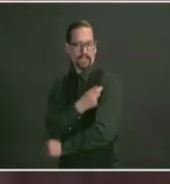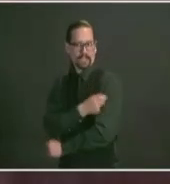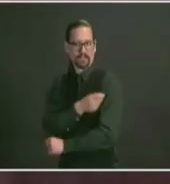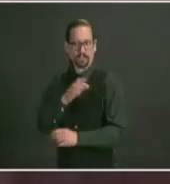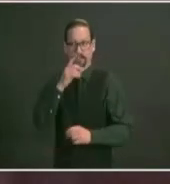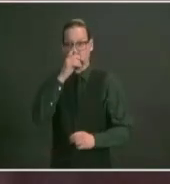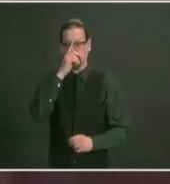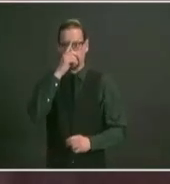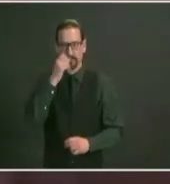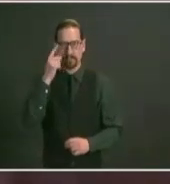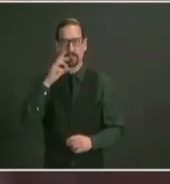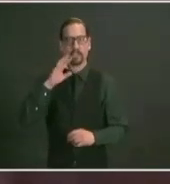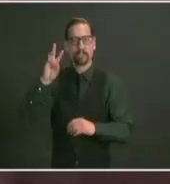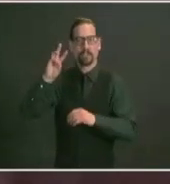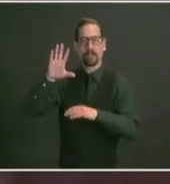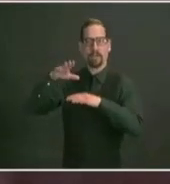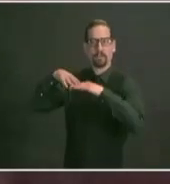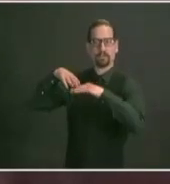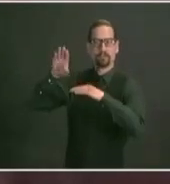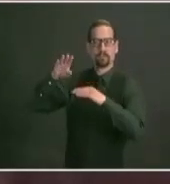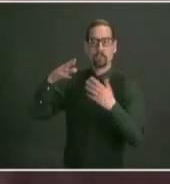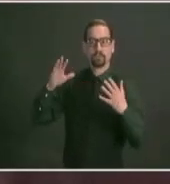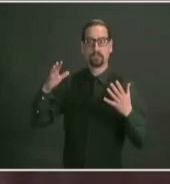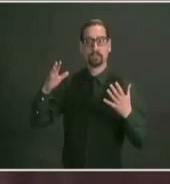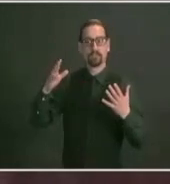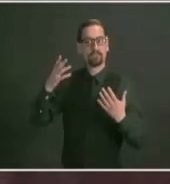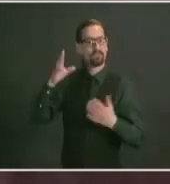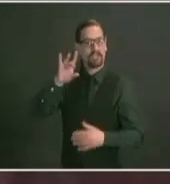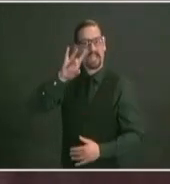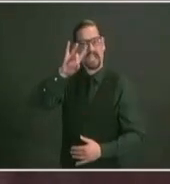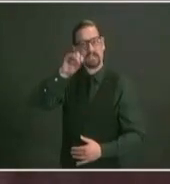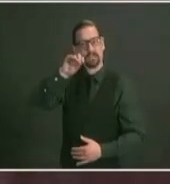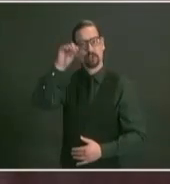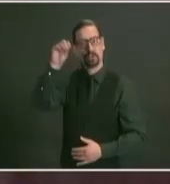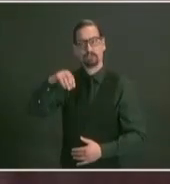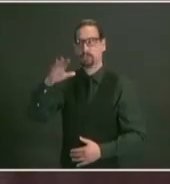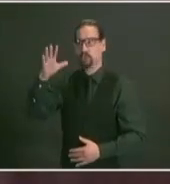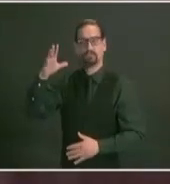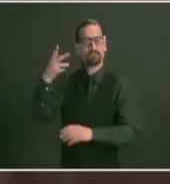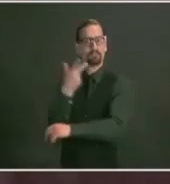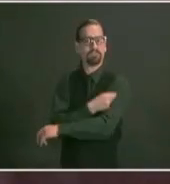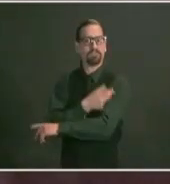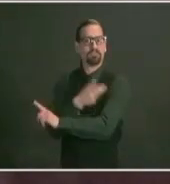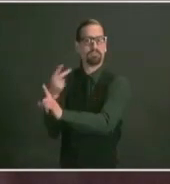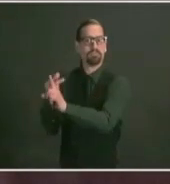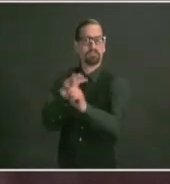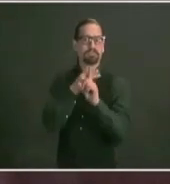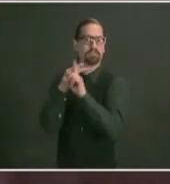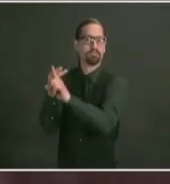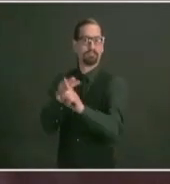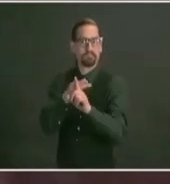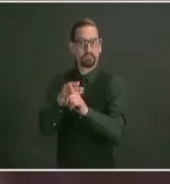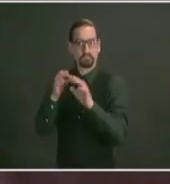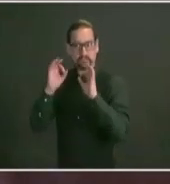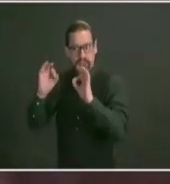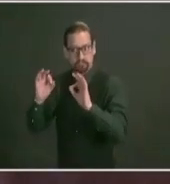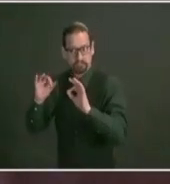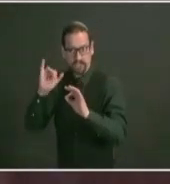plus also meant we had a strong start and will be able to continue to vaccinate at a high rate in the state